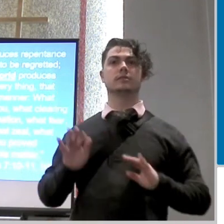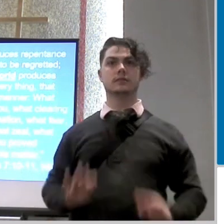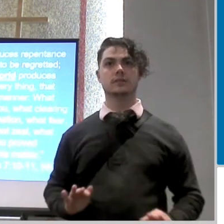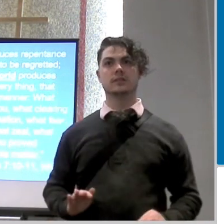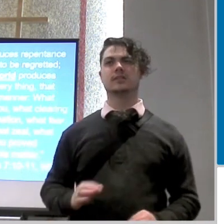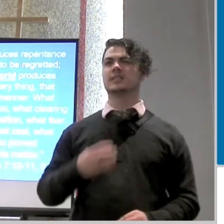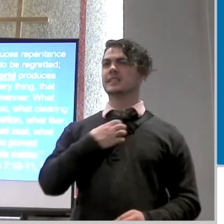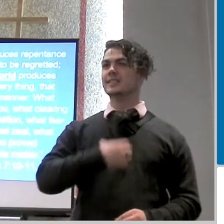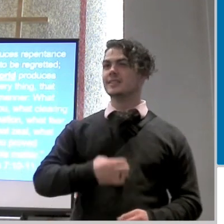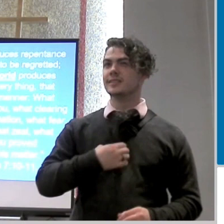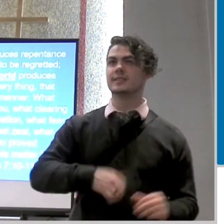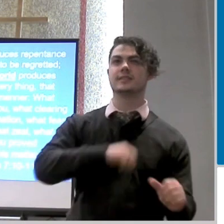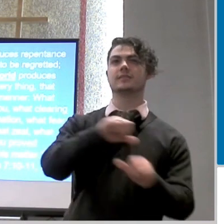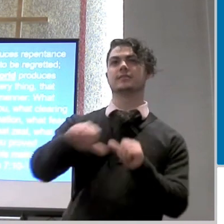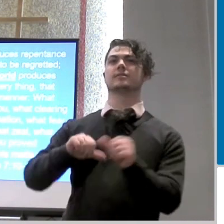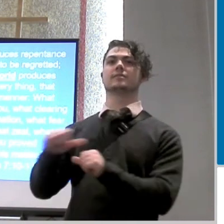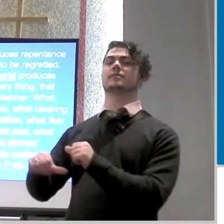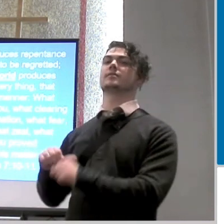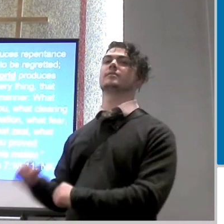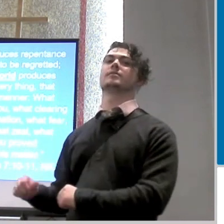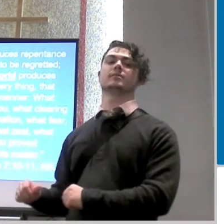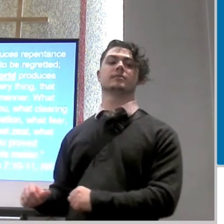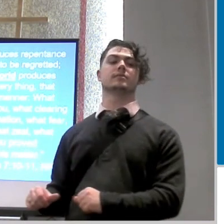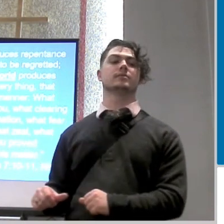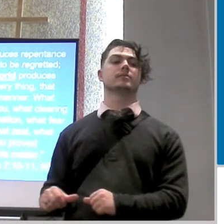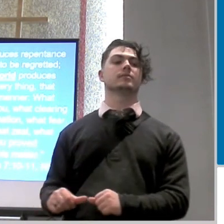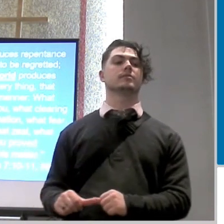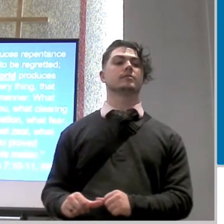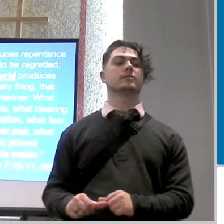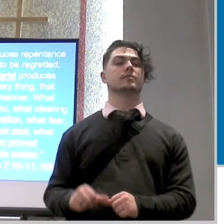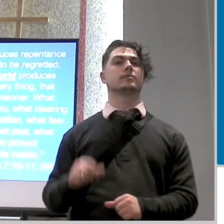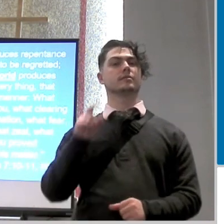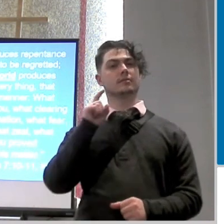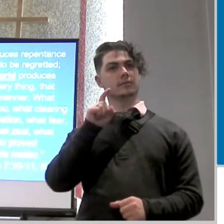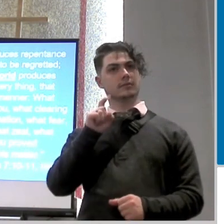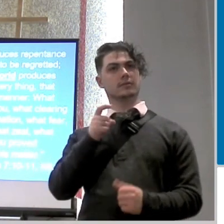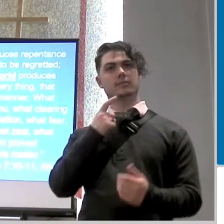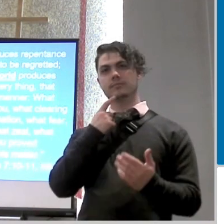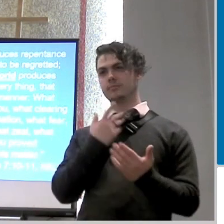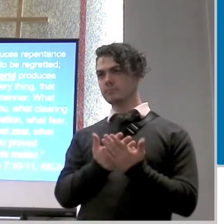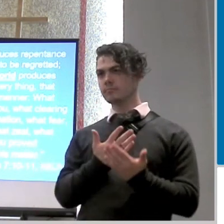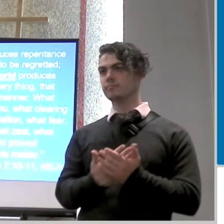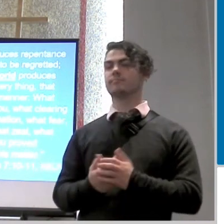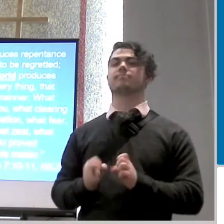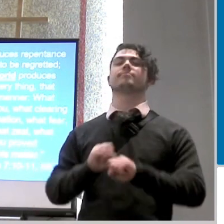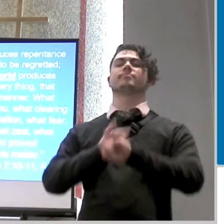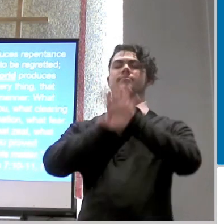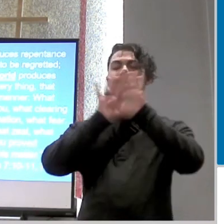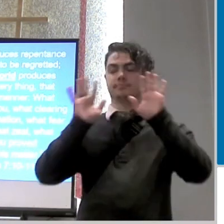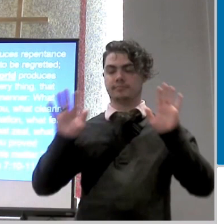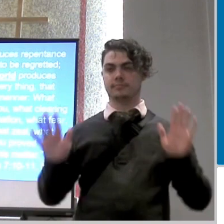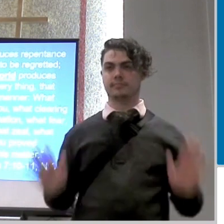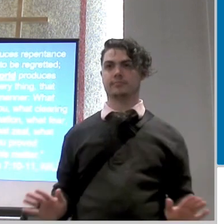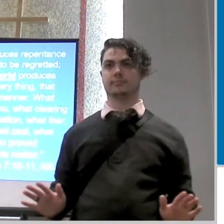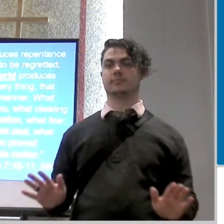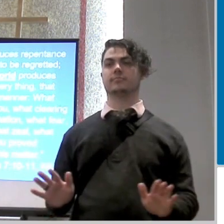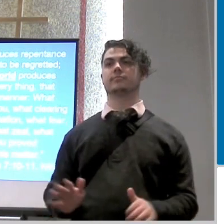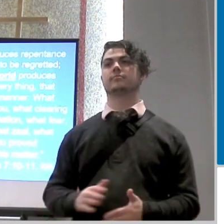desire we need to have zeal it says in all things you proved yourself to be clear in this matter